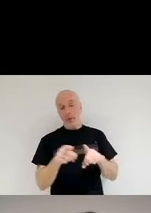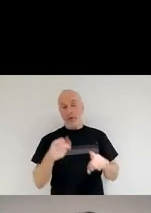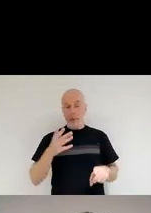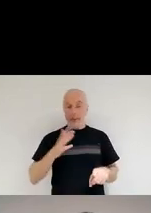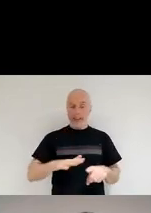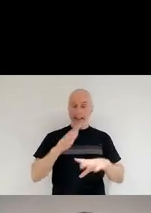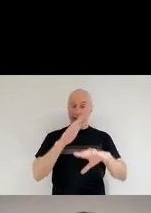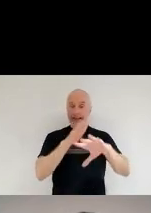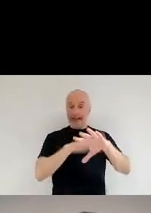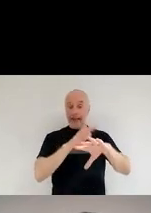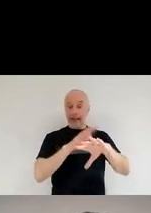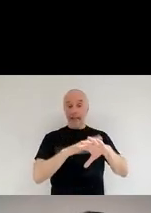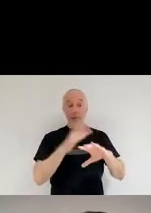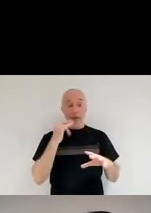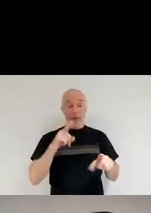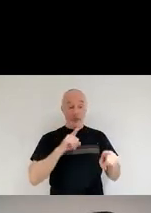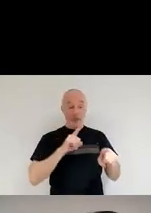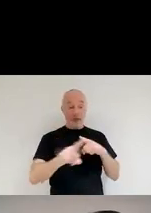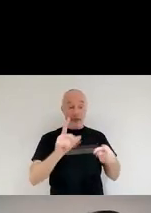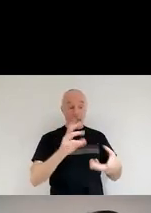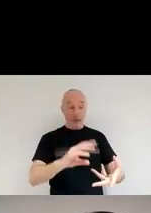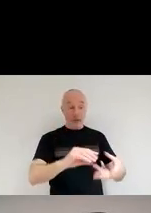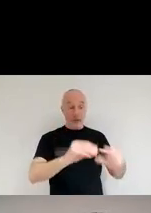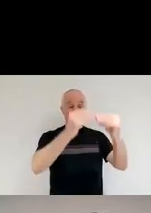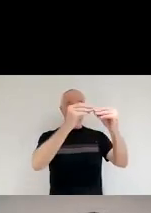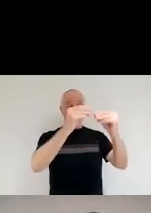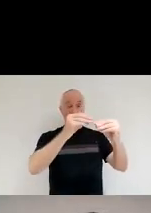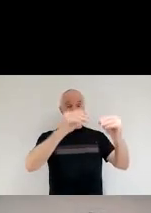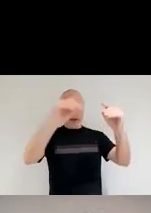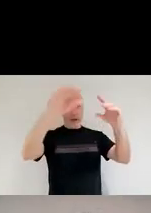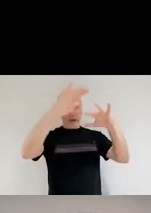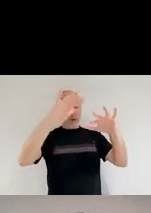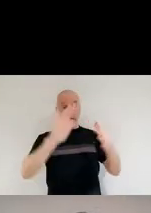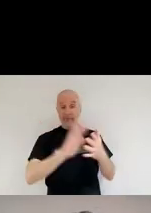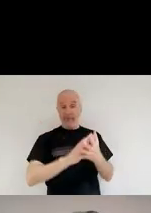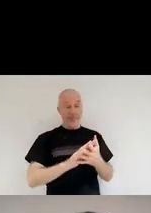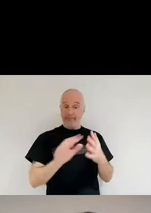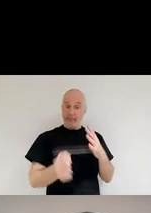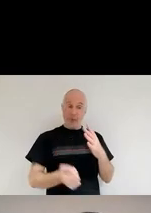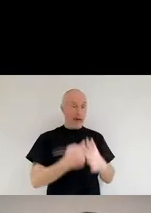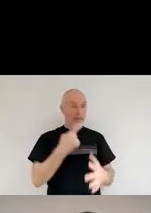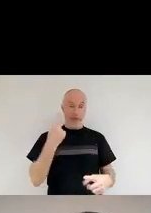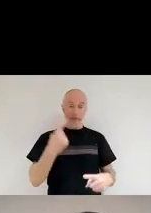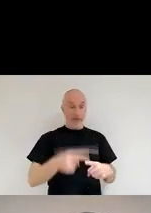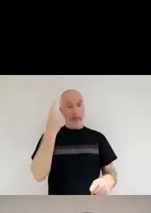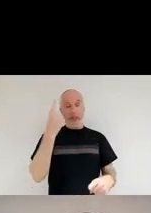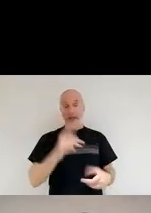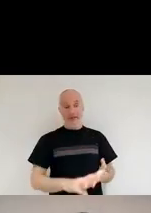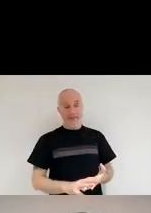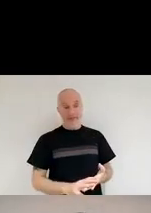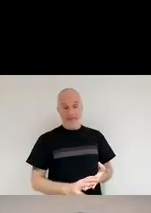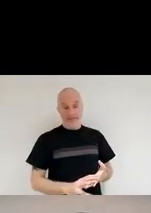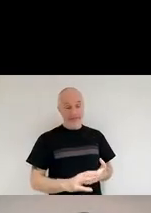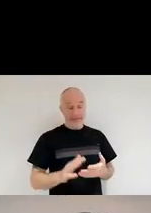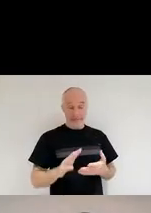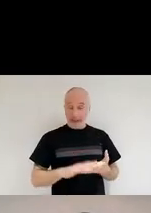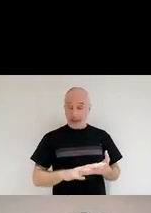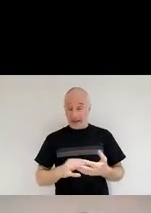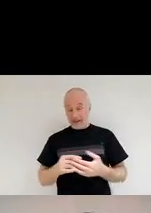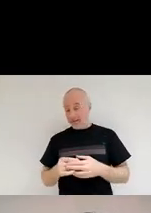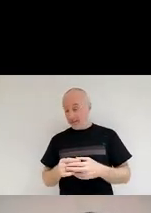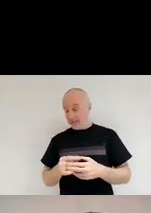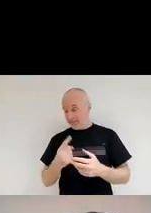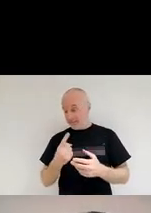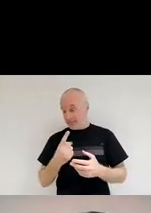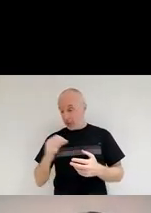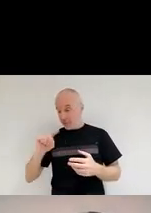form dust, that's not something that happens overnight. It takes hundreds of thousands of years to form just a few